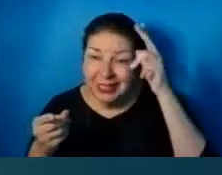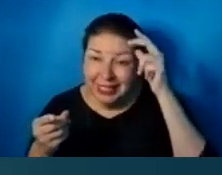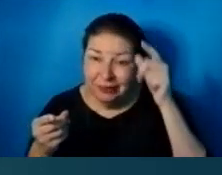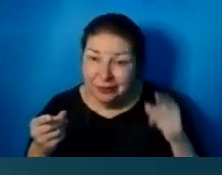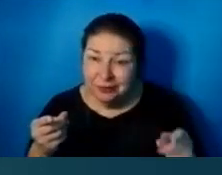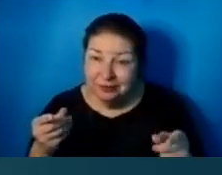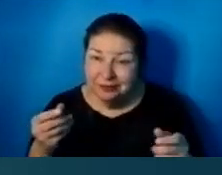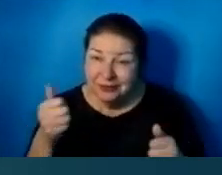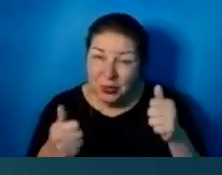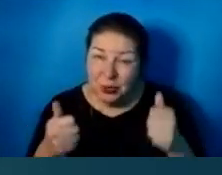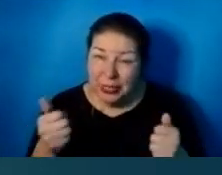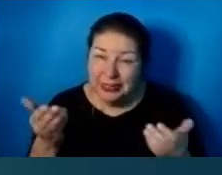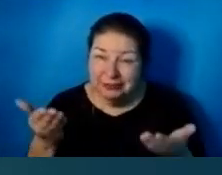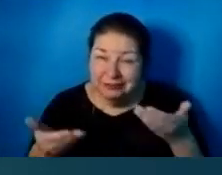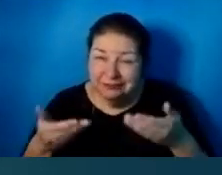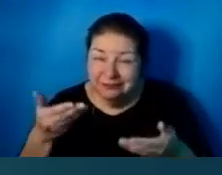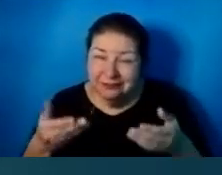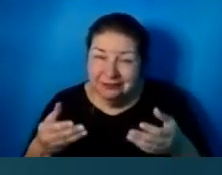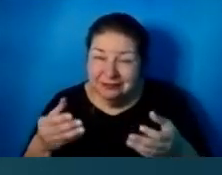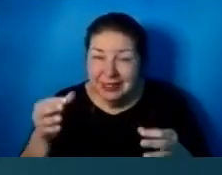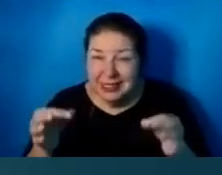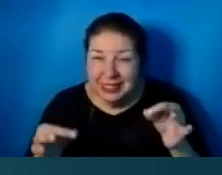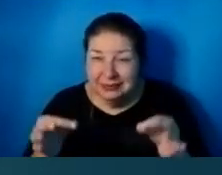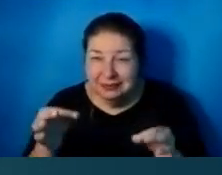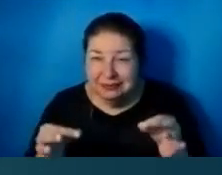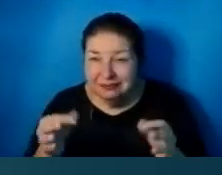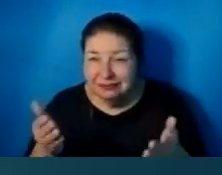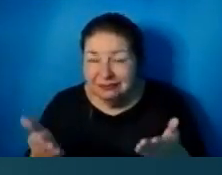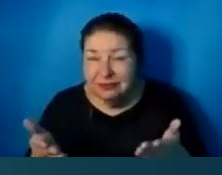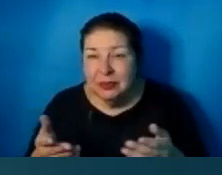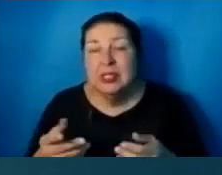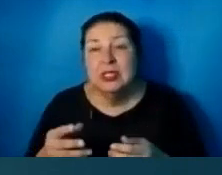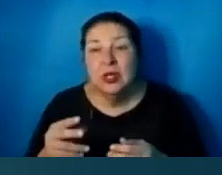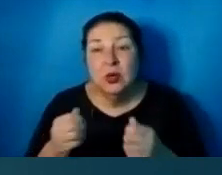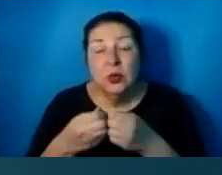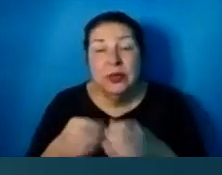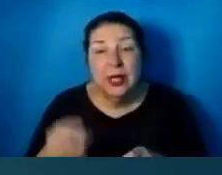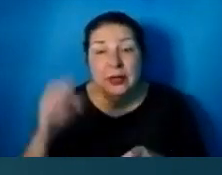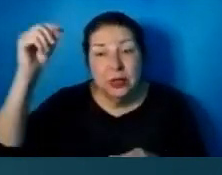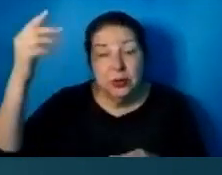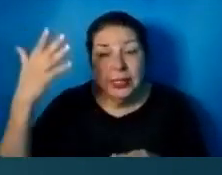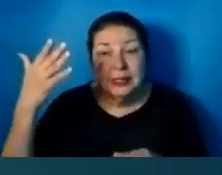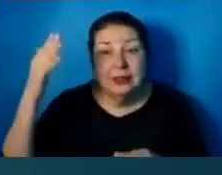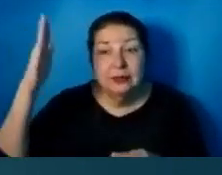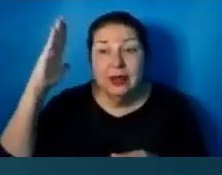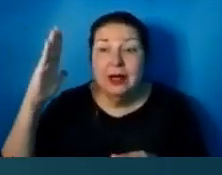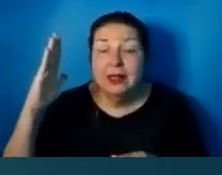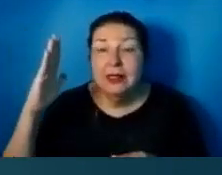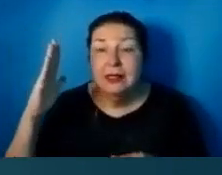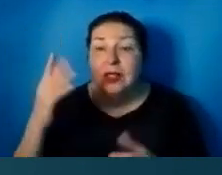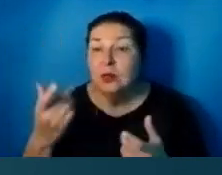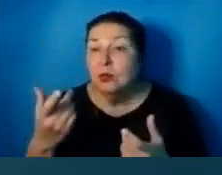we look at it without the grace of God, it is we have done evil and we reap our just rewards.